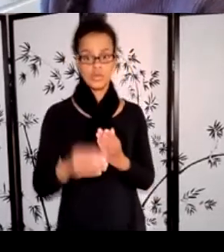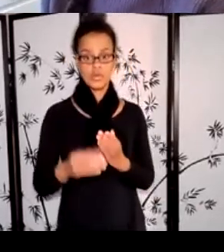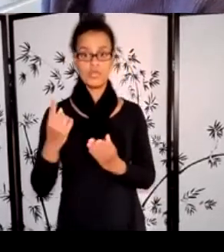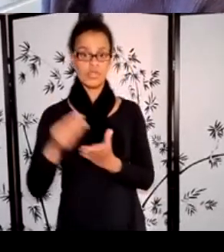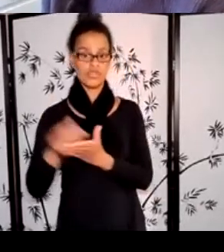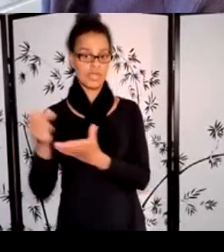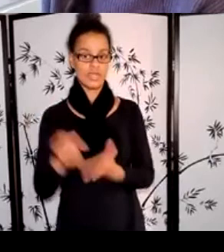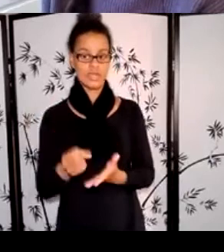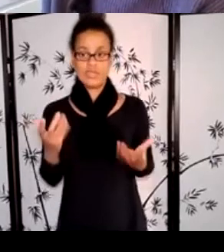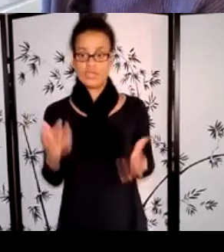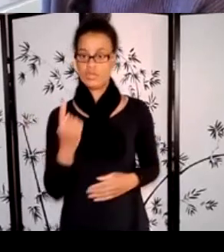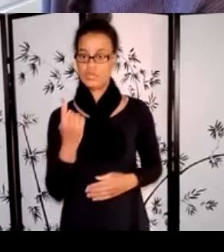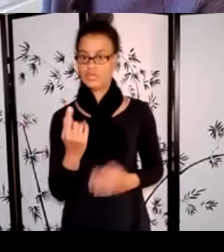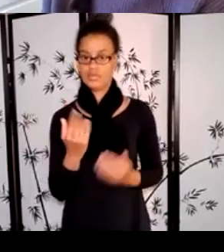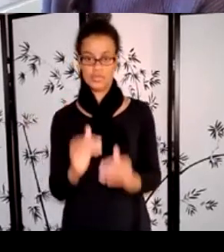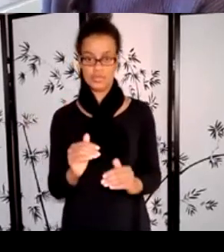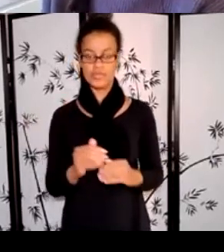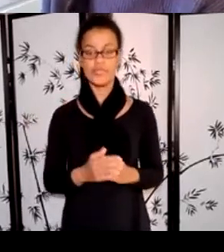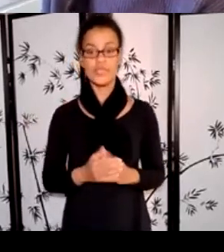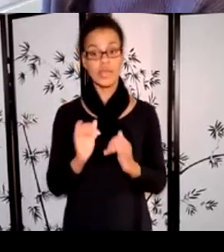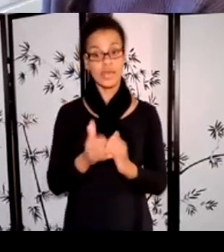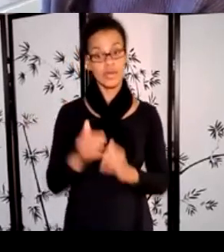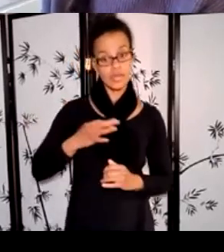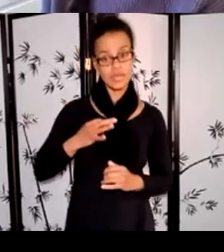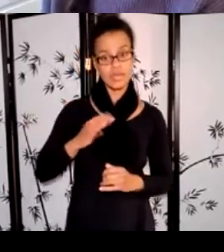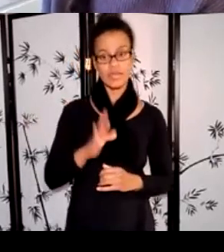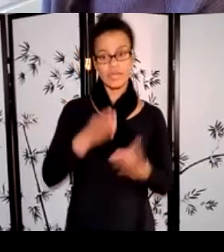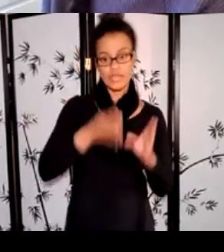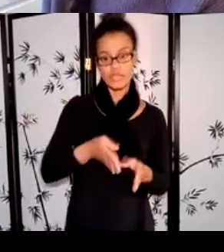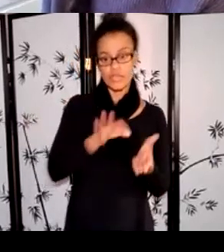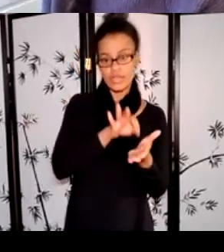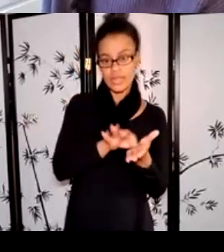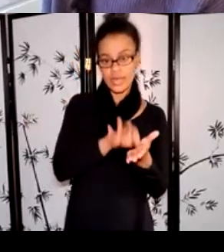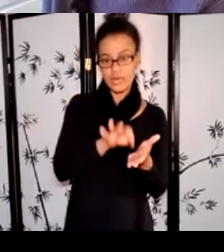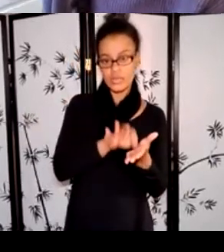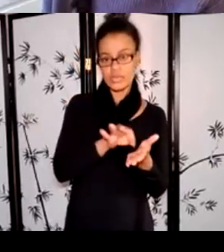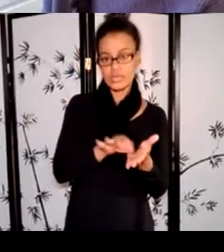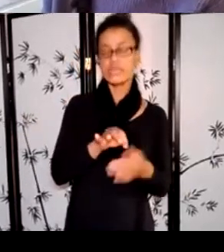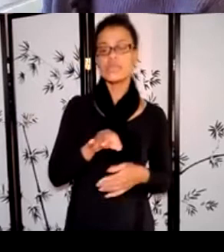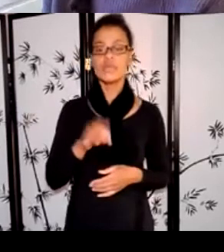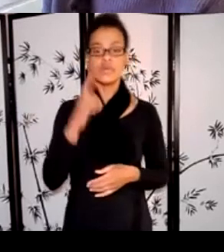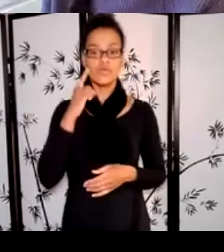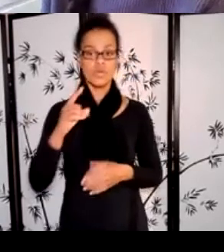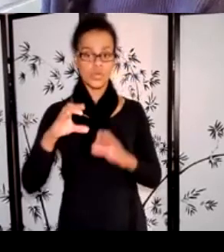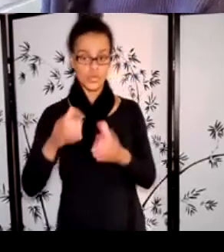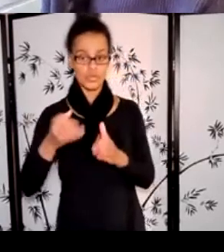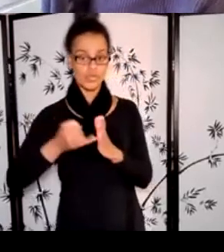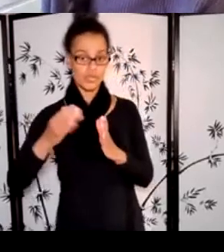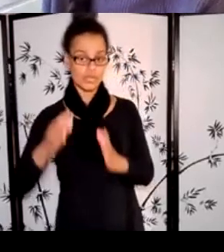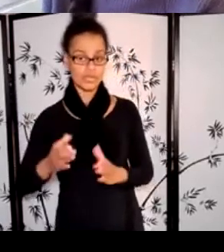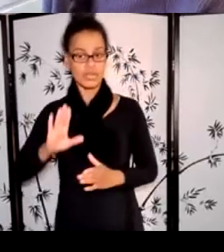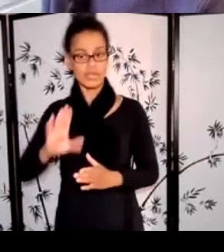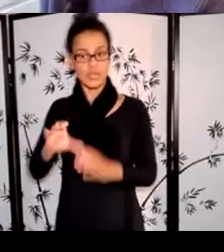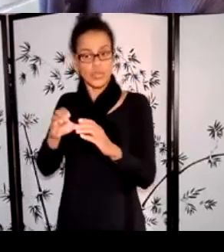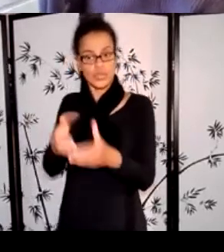Individuals must apply through their individual accounts and artist collectives must apply through their collective accounts. Individual